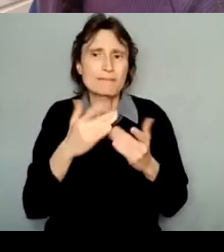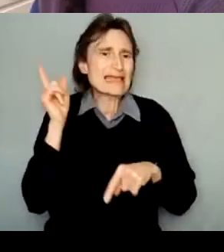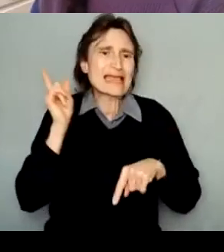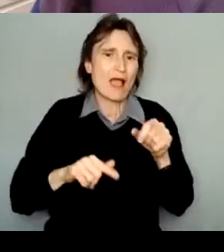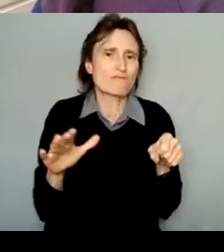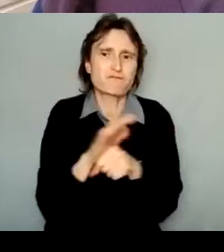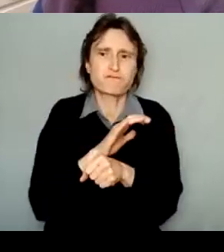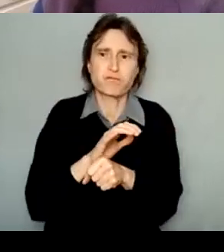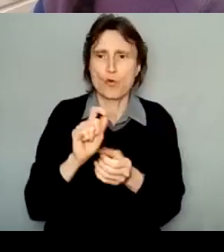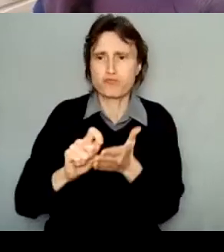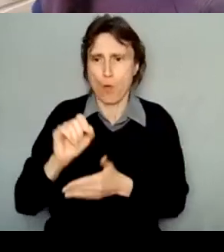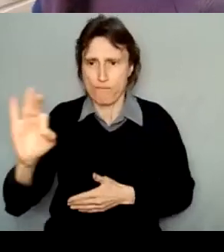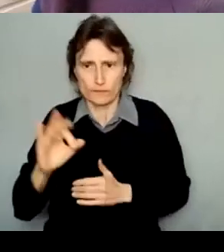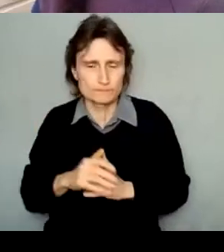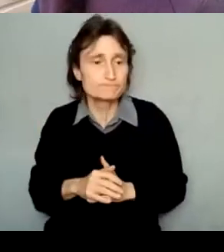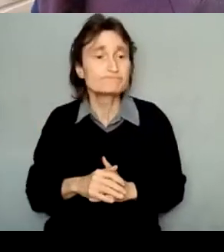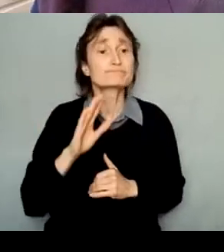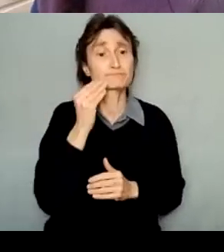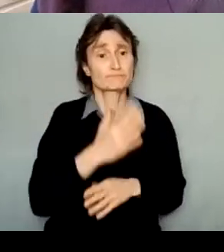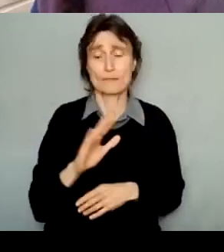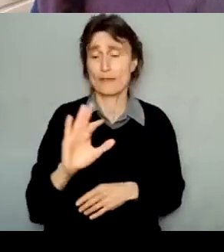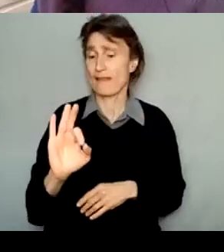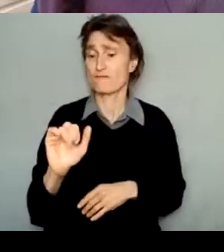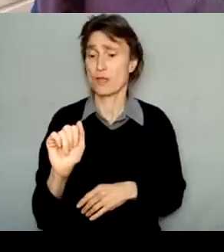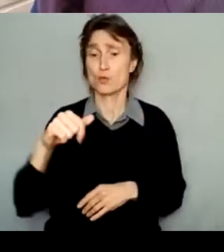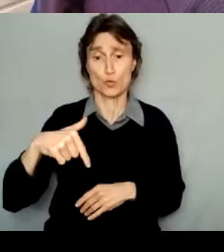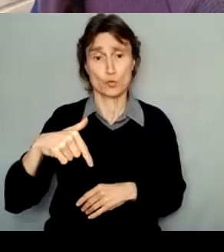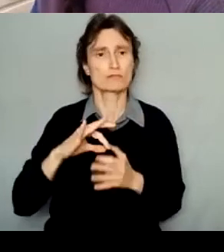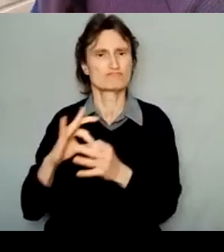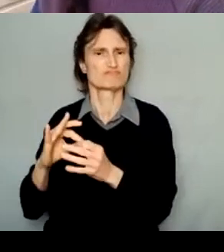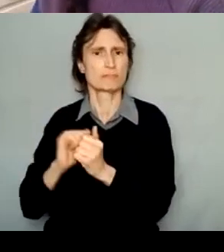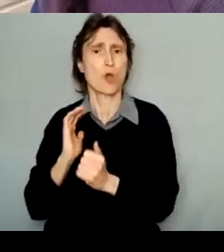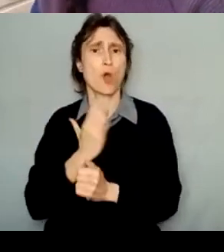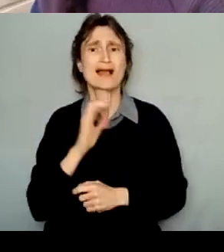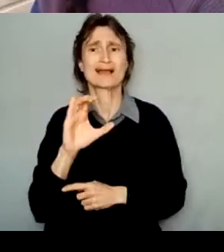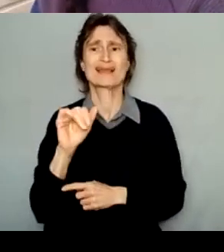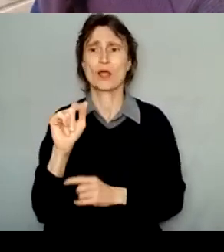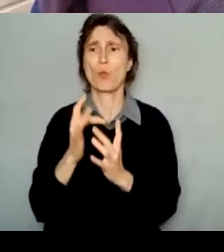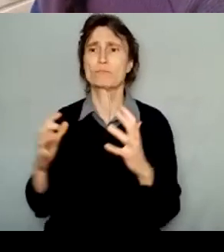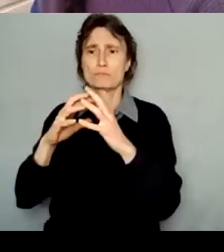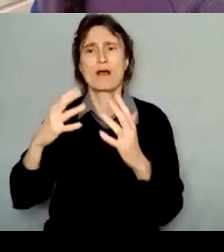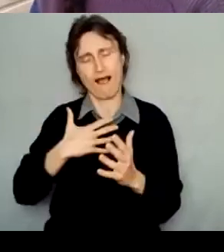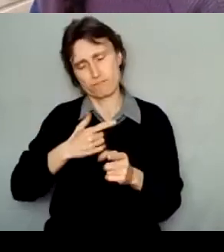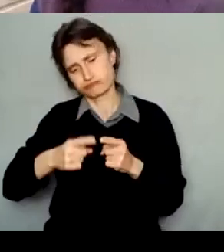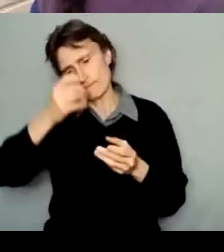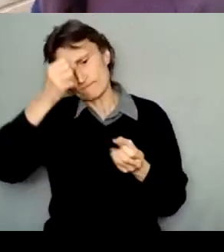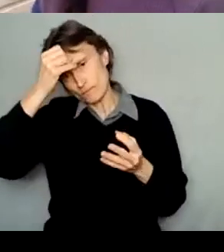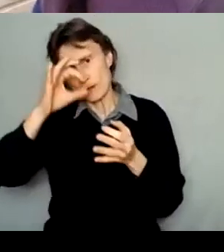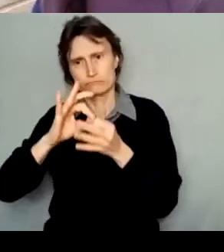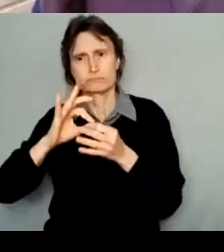Our FAQ page has some information and resources about taxes. However, we're not able to offer